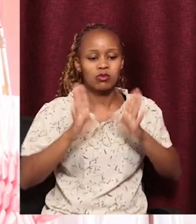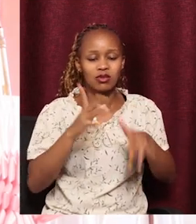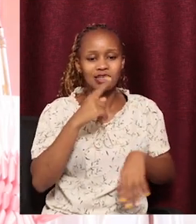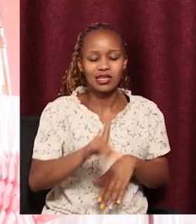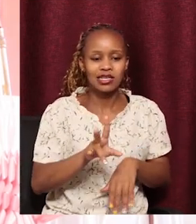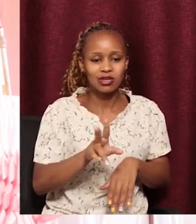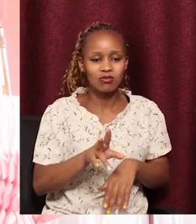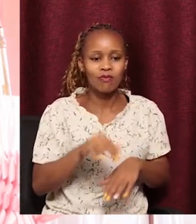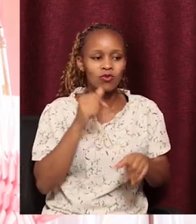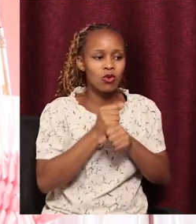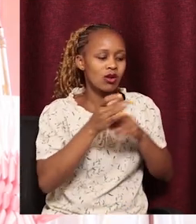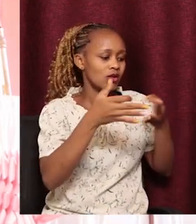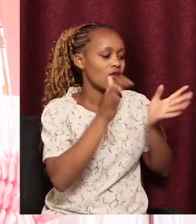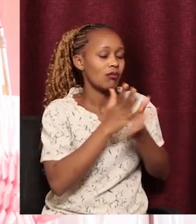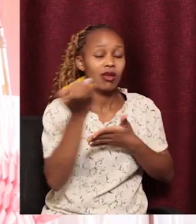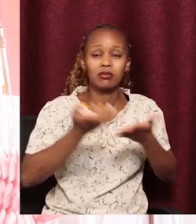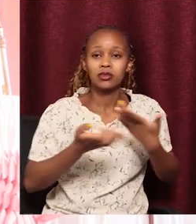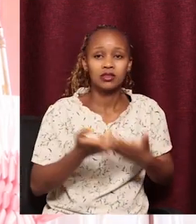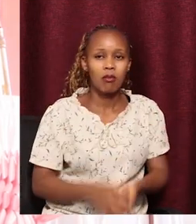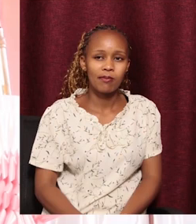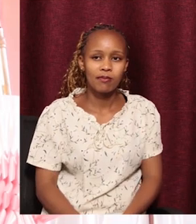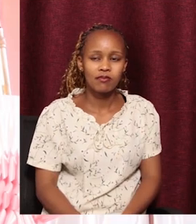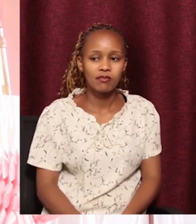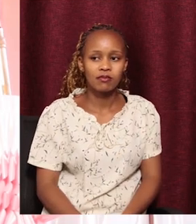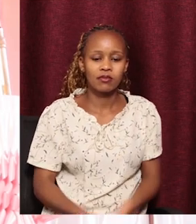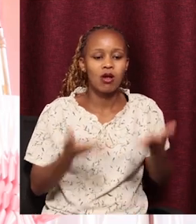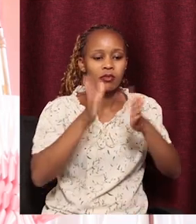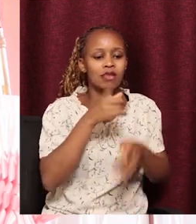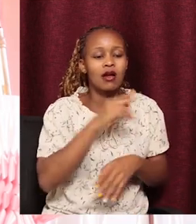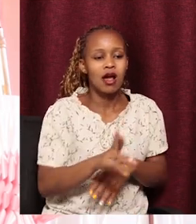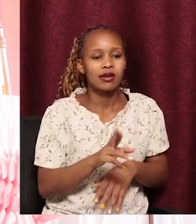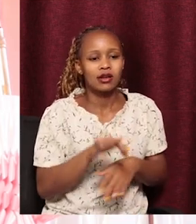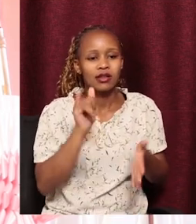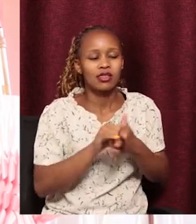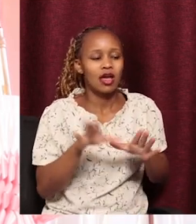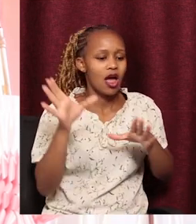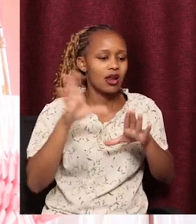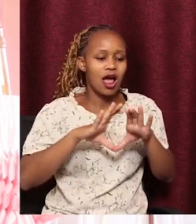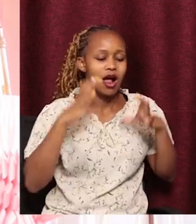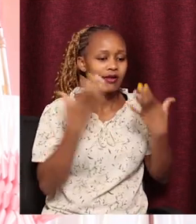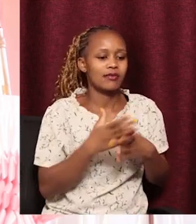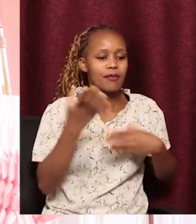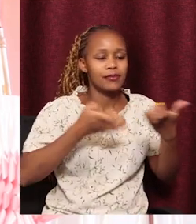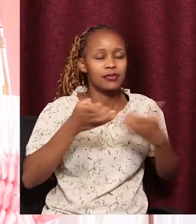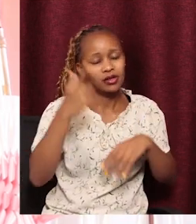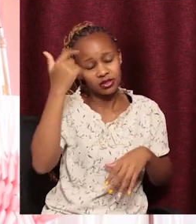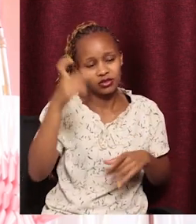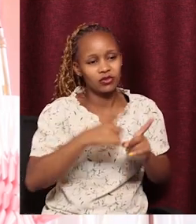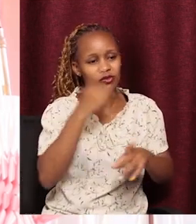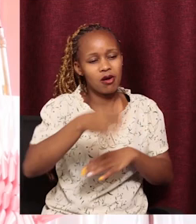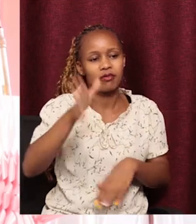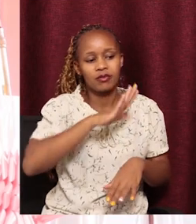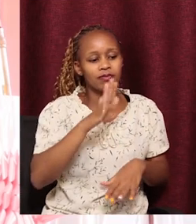are, you are doing a family business. Chances are, that is a grand business you are doing. A dream from